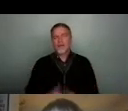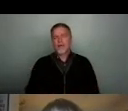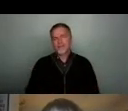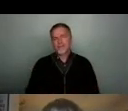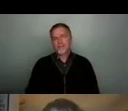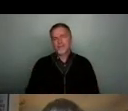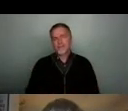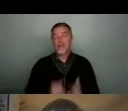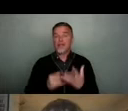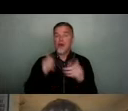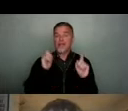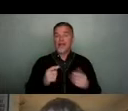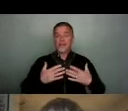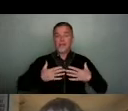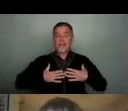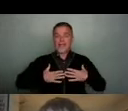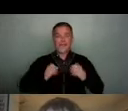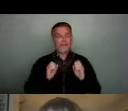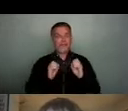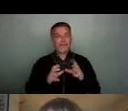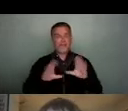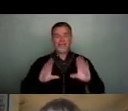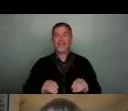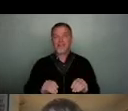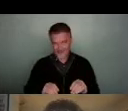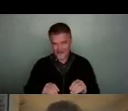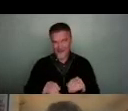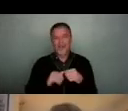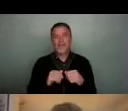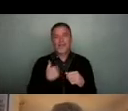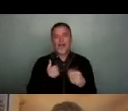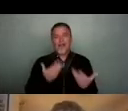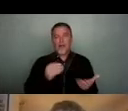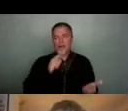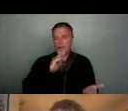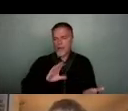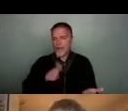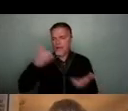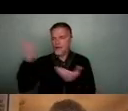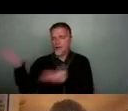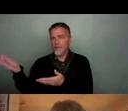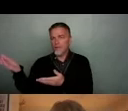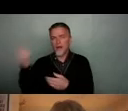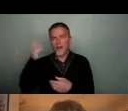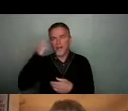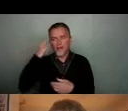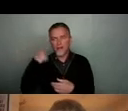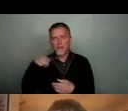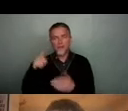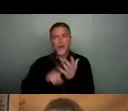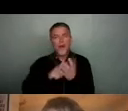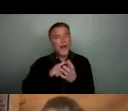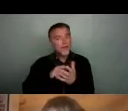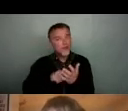So that's me finished. And I'm now going to hand over, I think, to Latoya,